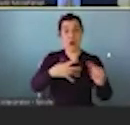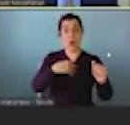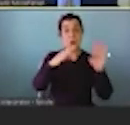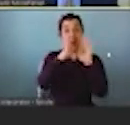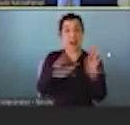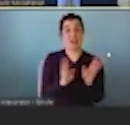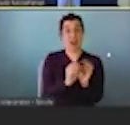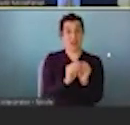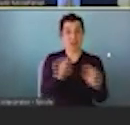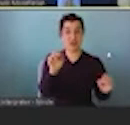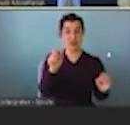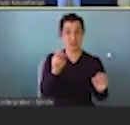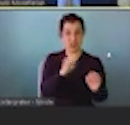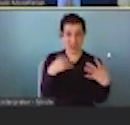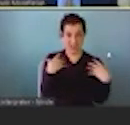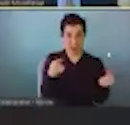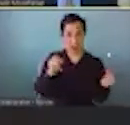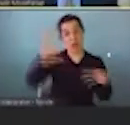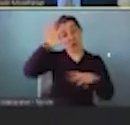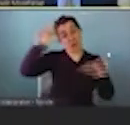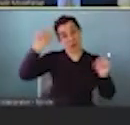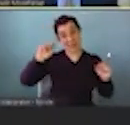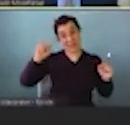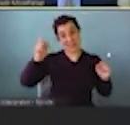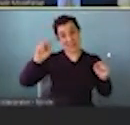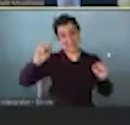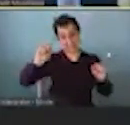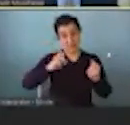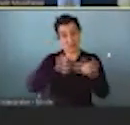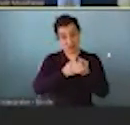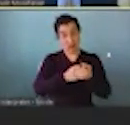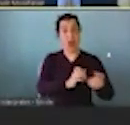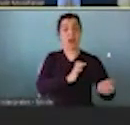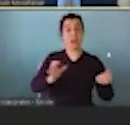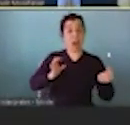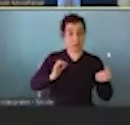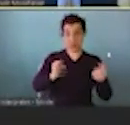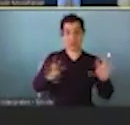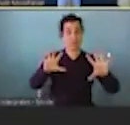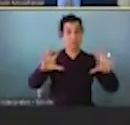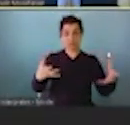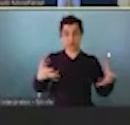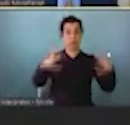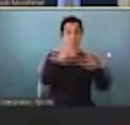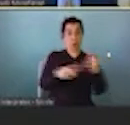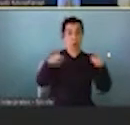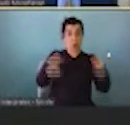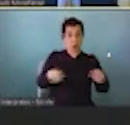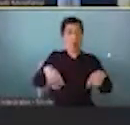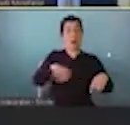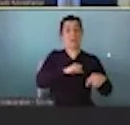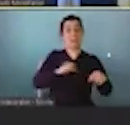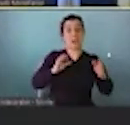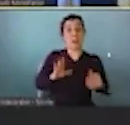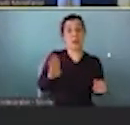open by and supported by President Nixon. It had congressional support, bipartisan support, including from Senators George McGovern and Bob